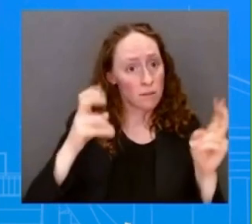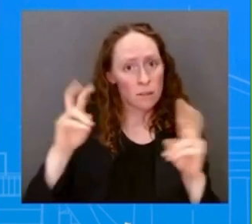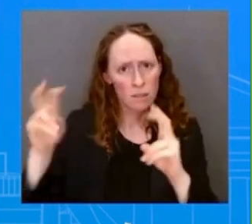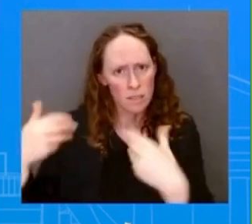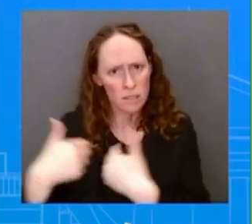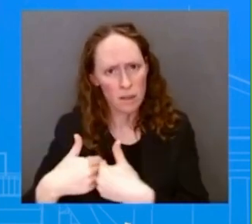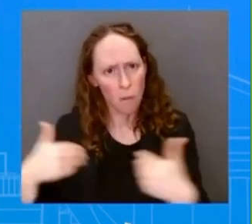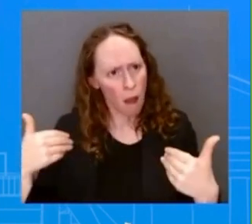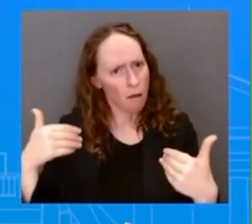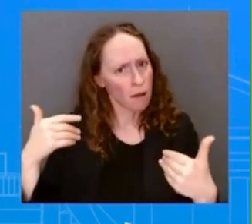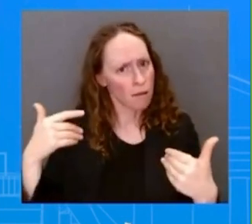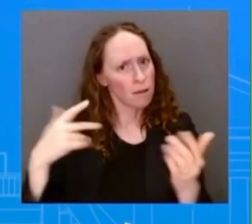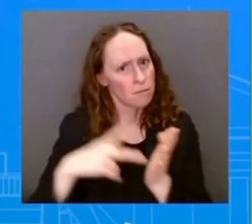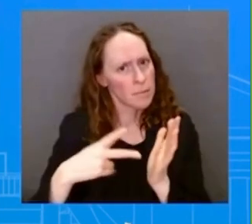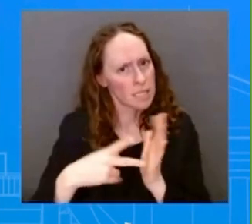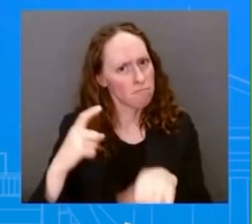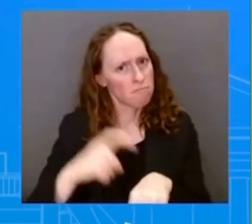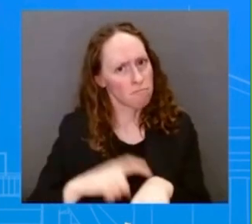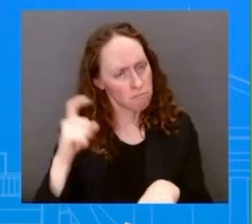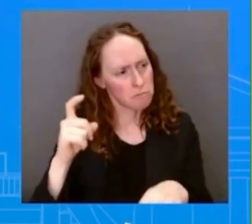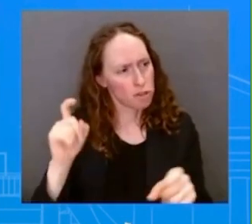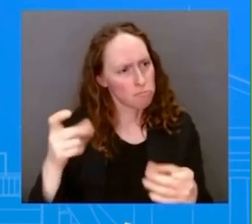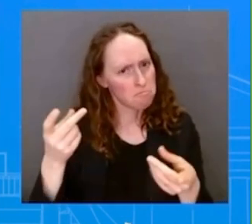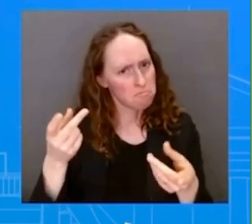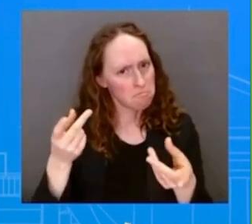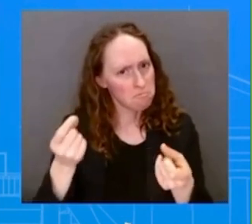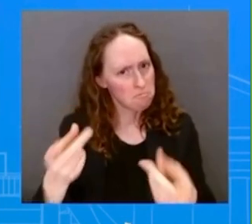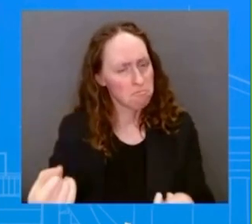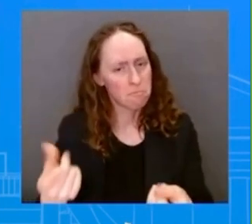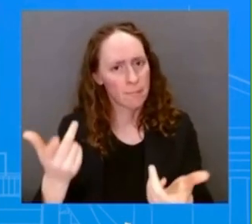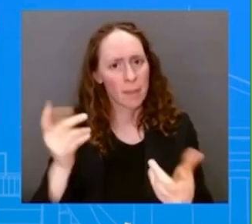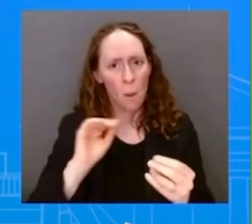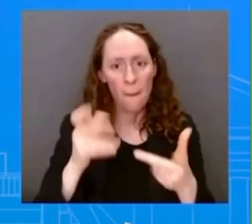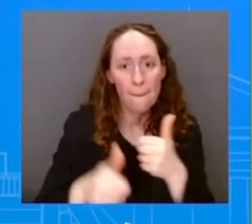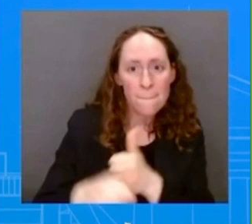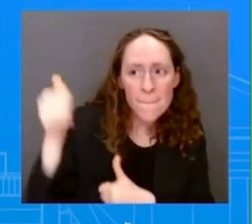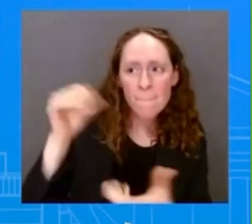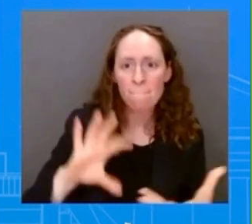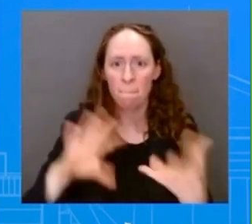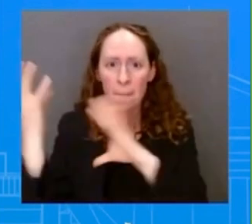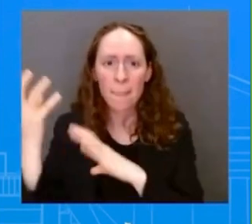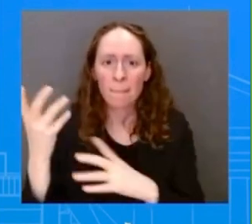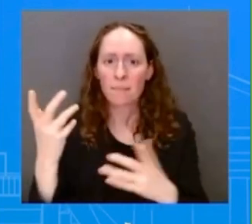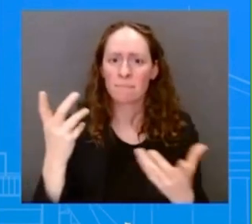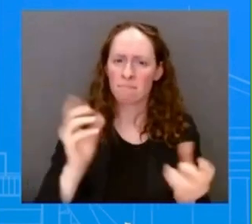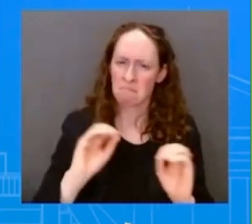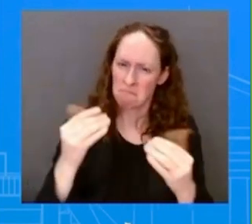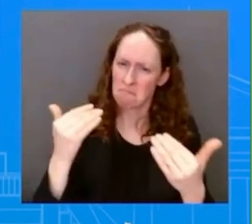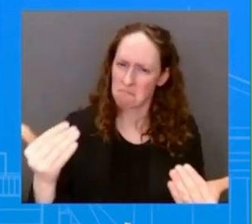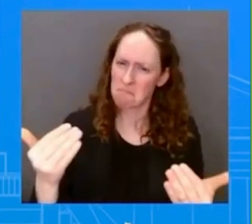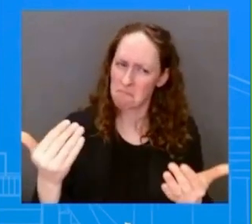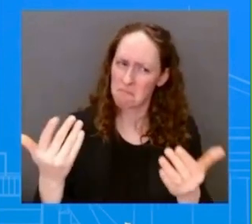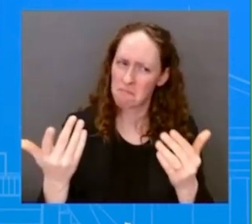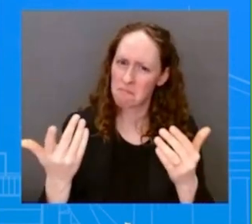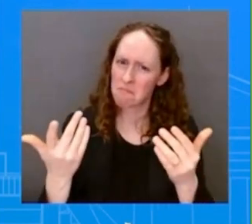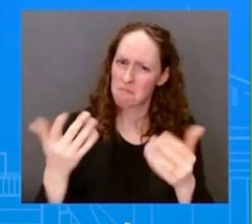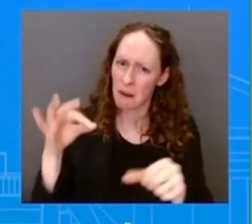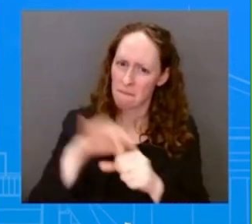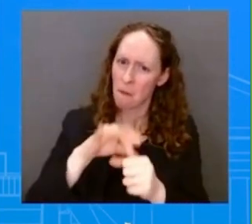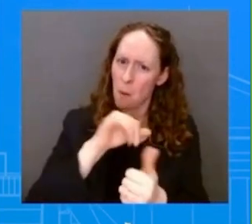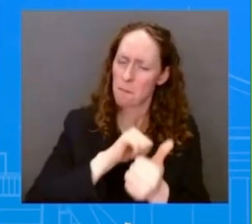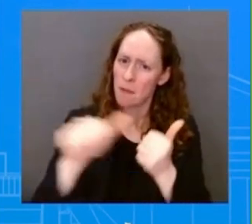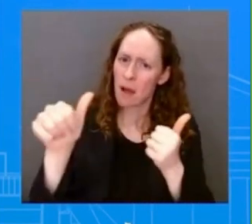Like, we've been very, very clear here. Uh, we are happy to have a conversation about the budget. The President put out his budget three weeks ago,